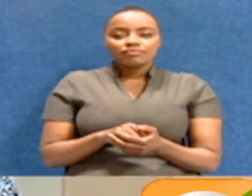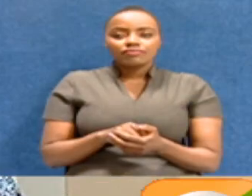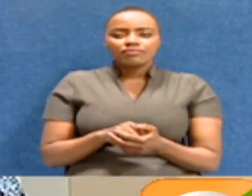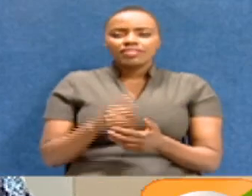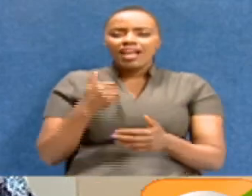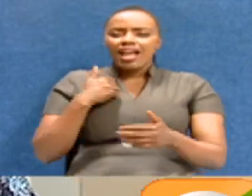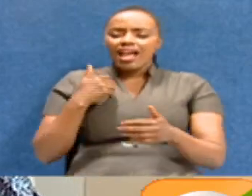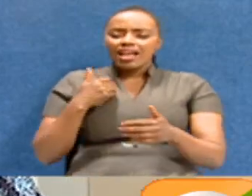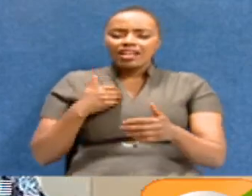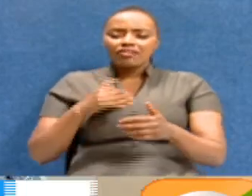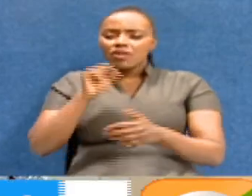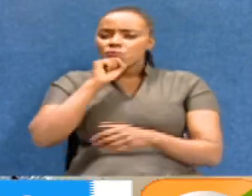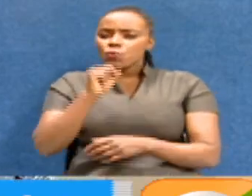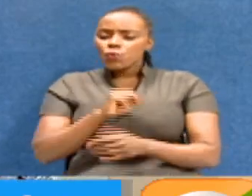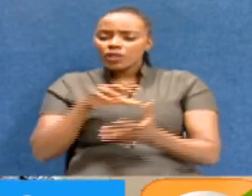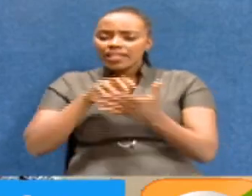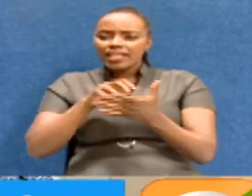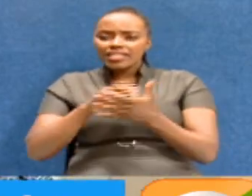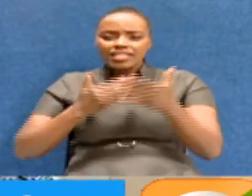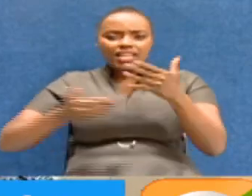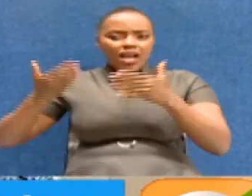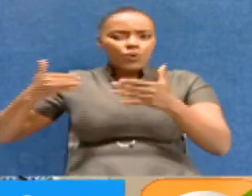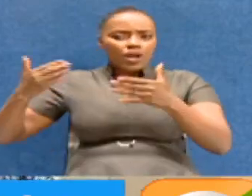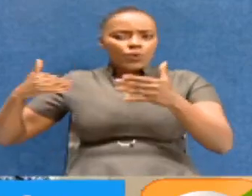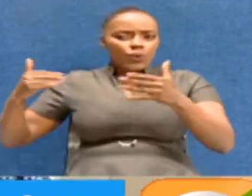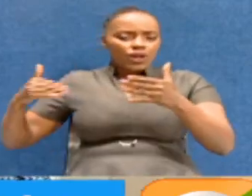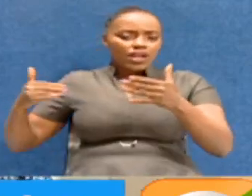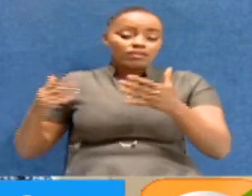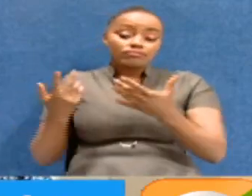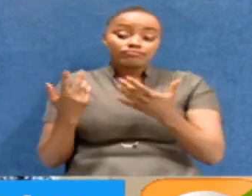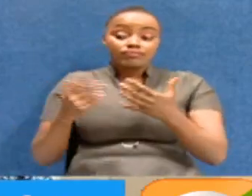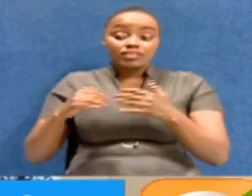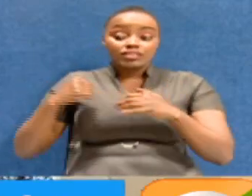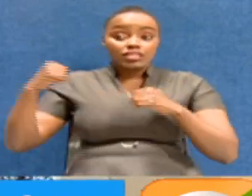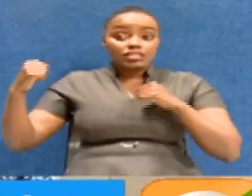Backlog of cases goes both ways.